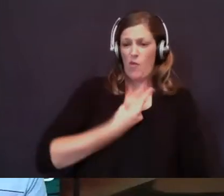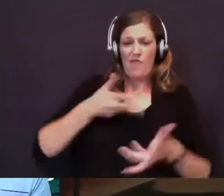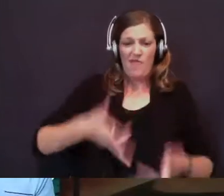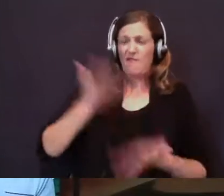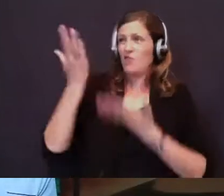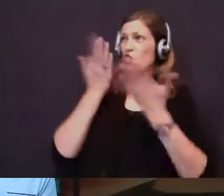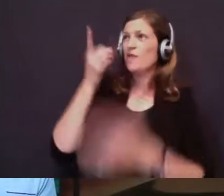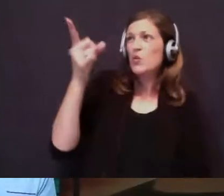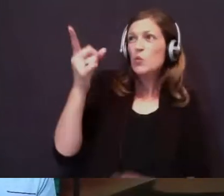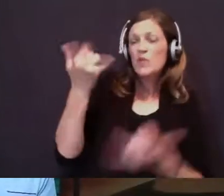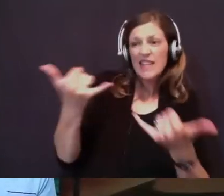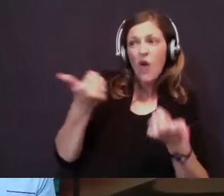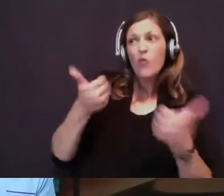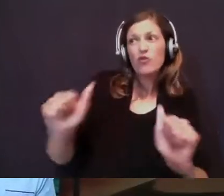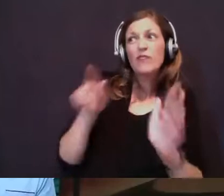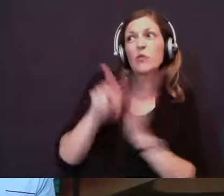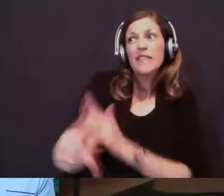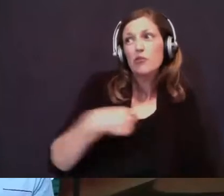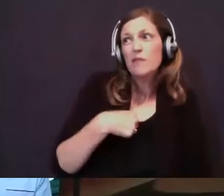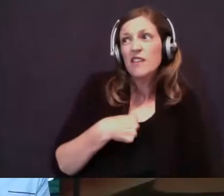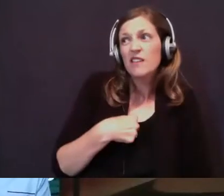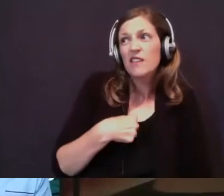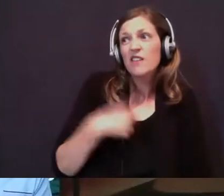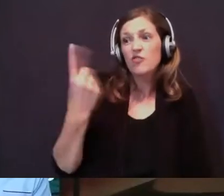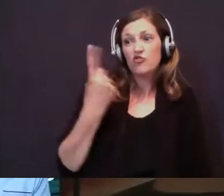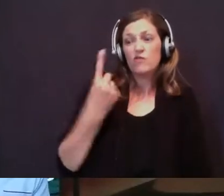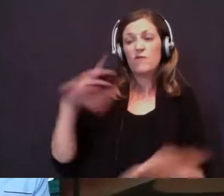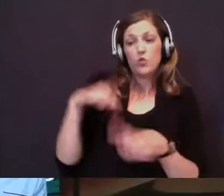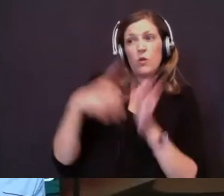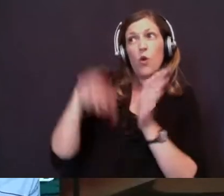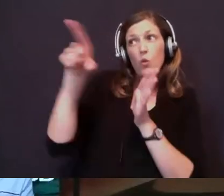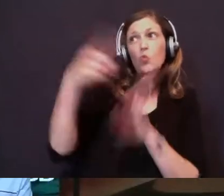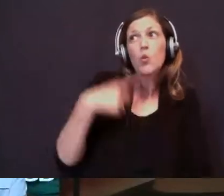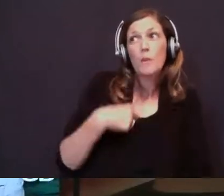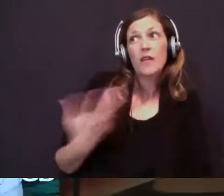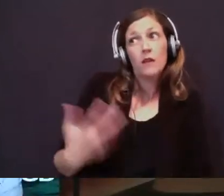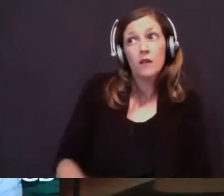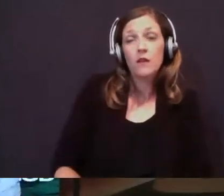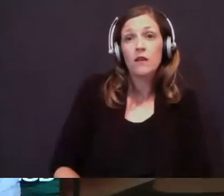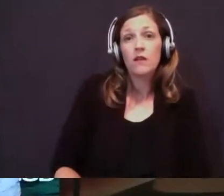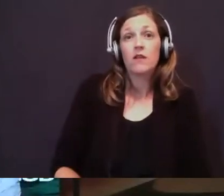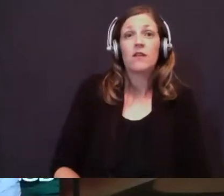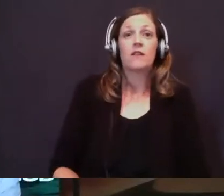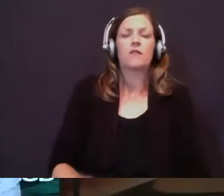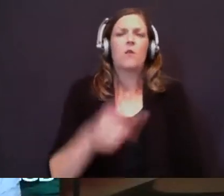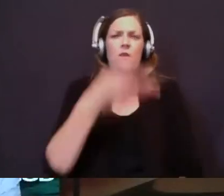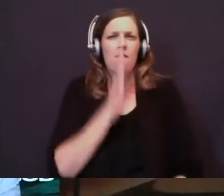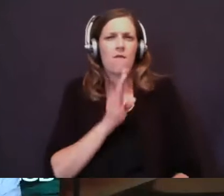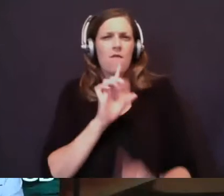and now they're trying to kill me just for doing what you told me to do. So how does God reply?